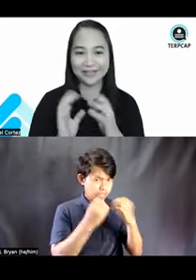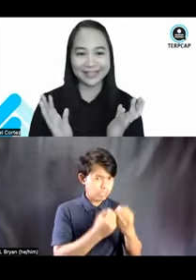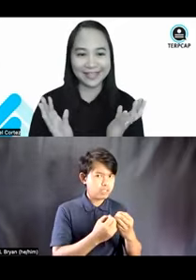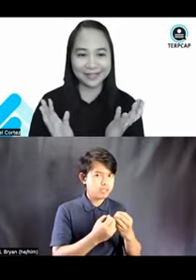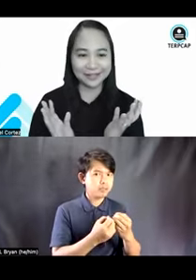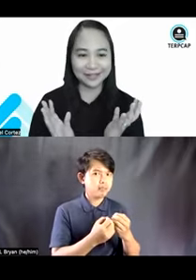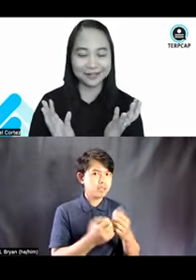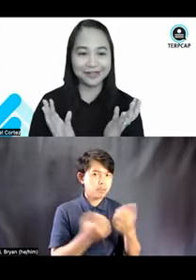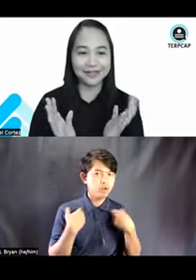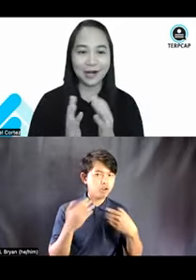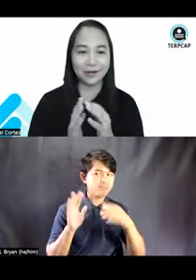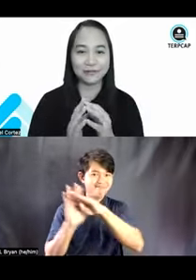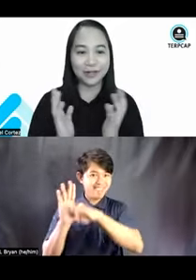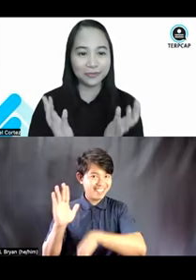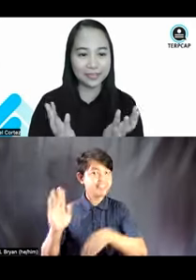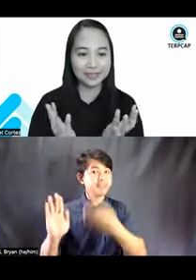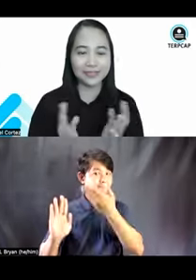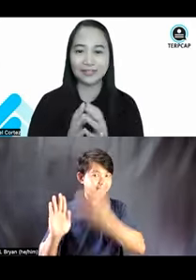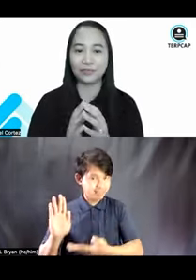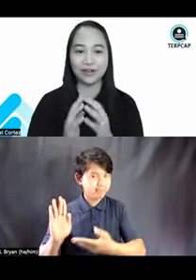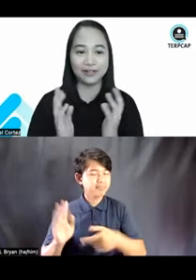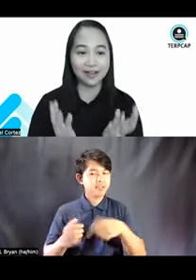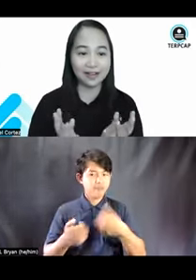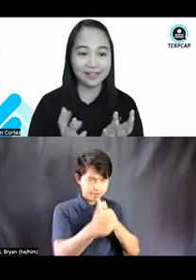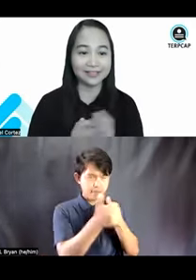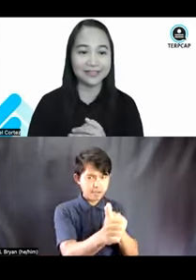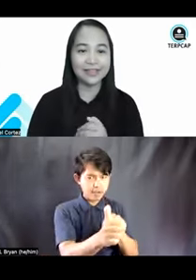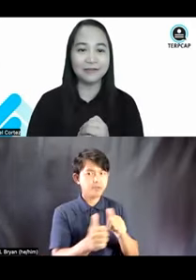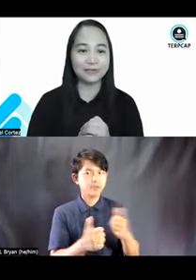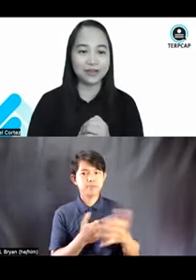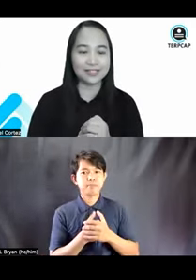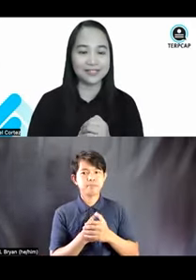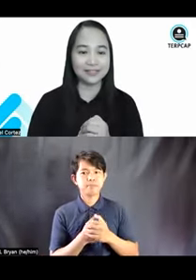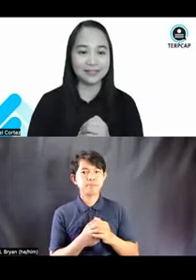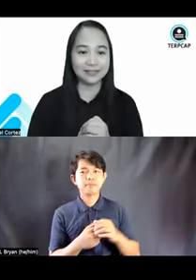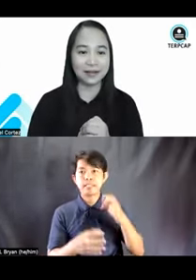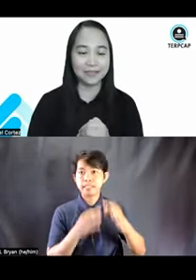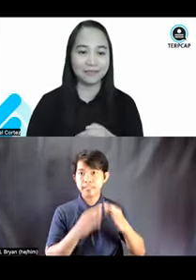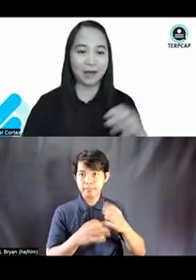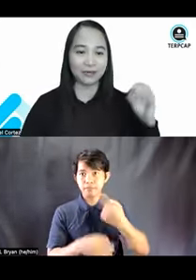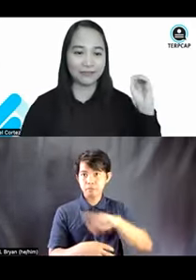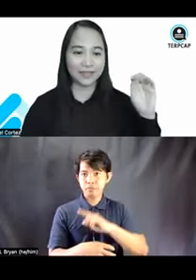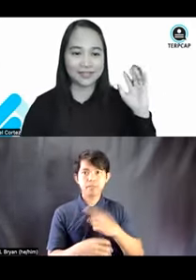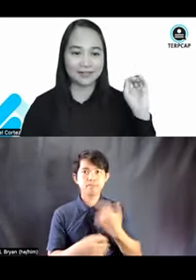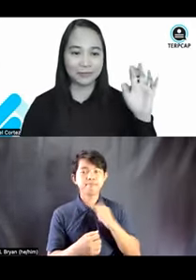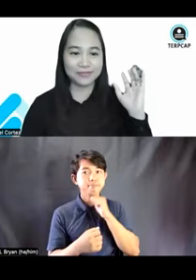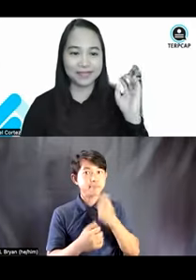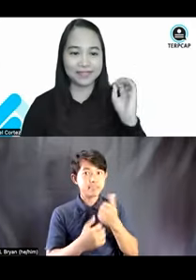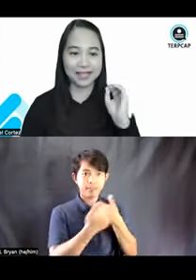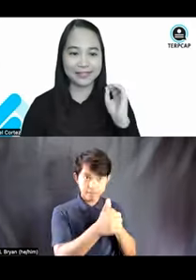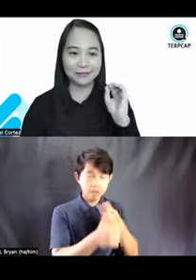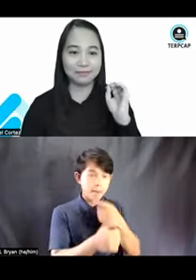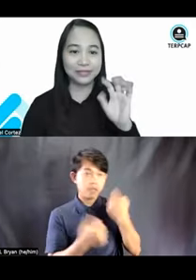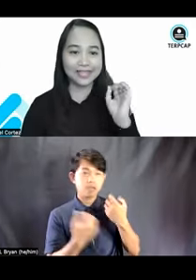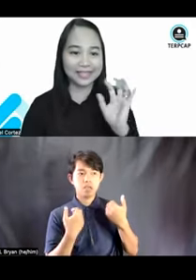a guideline here. Are we following it? Because if we are not, if we are still, if our effects in our website